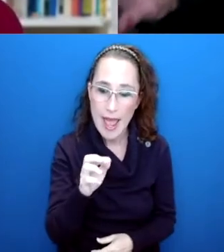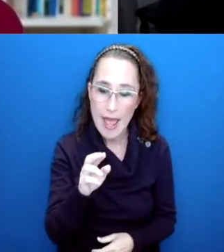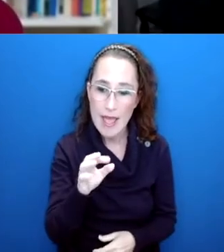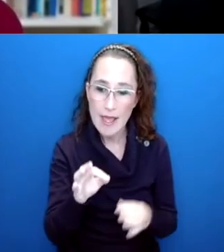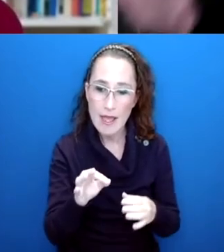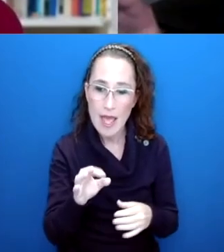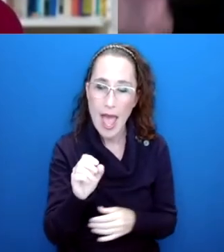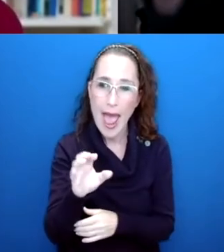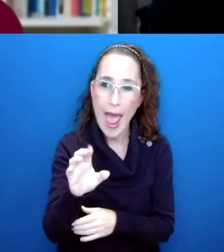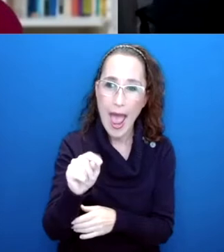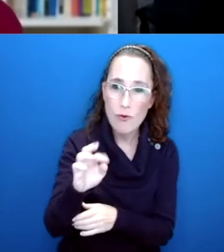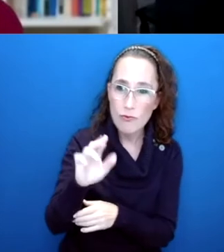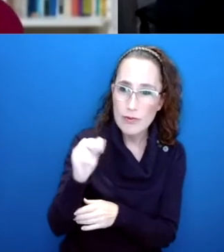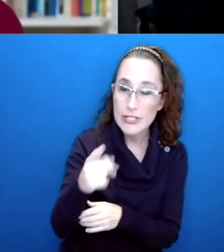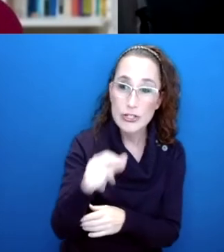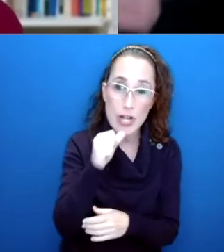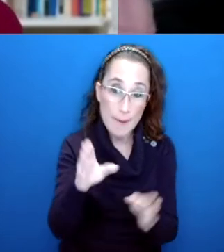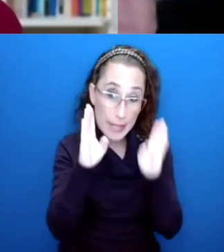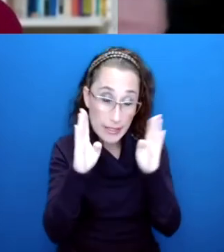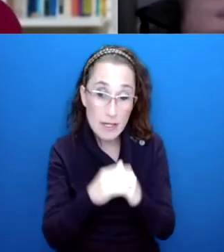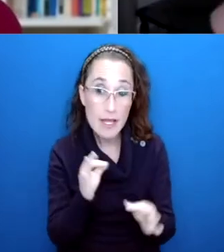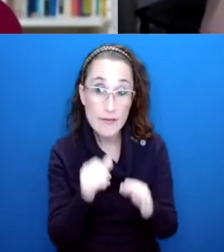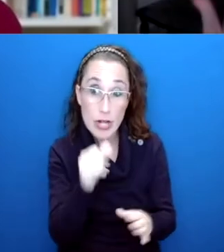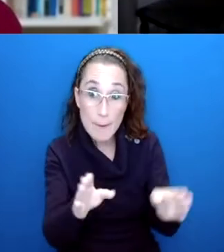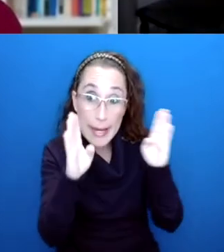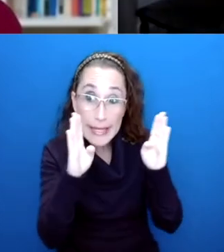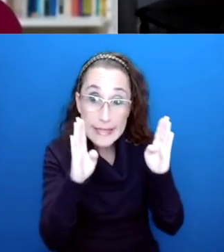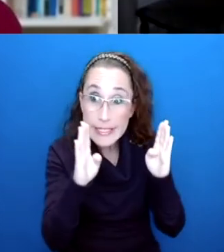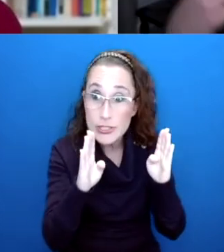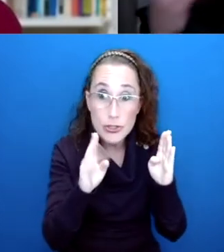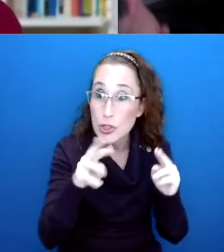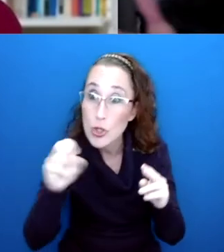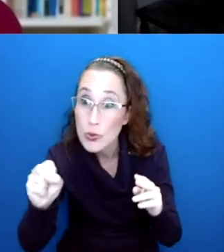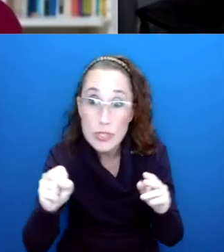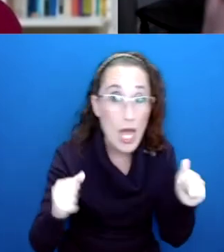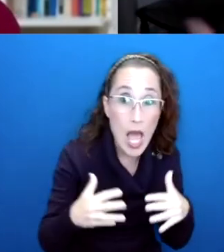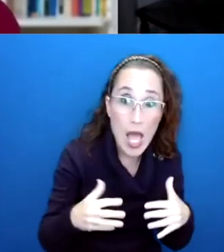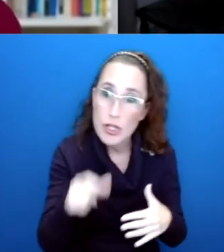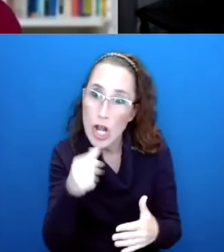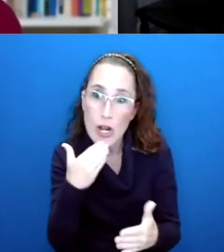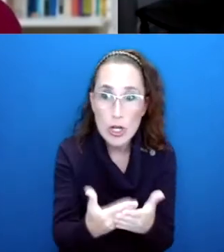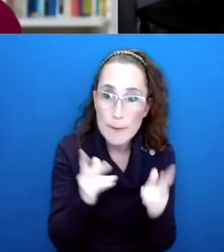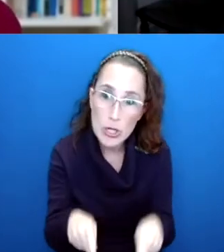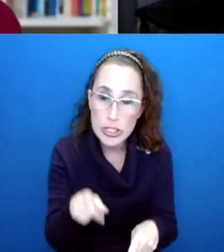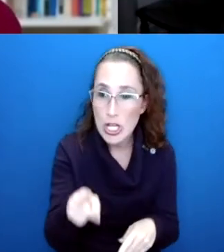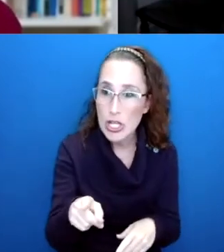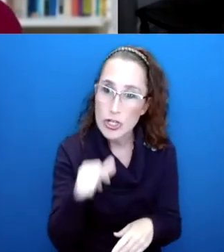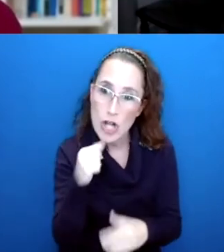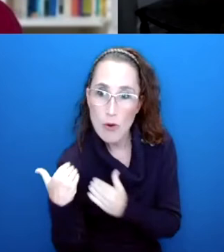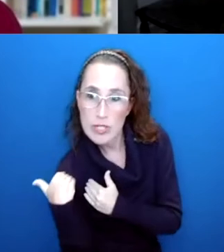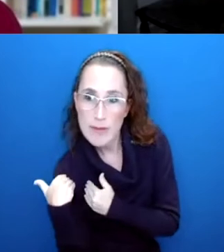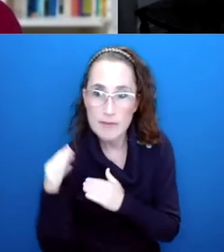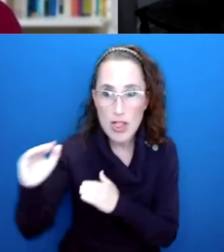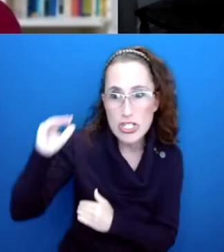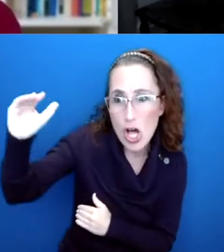time to all the scary stuff in the news, then you're not being a good person. You're not helping the world. You're not doing your duty as a responsible adult,